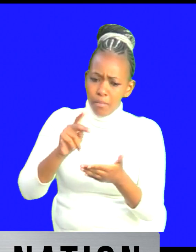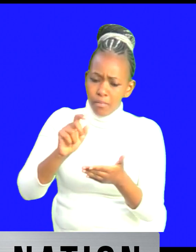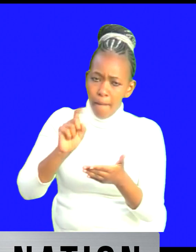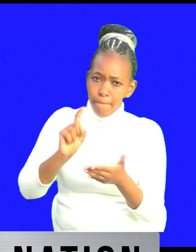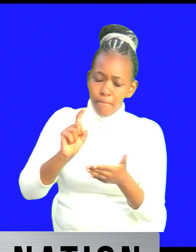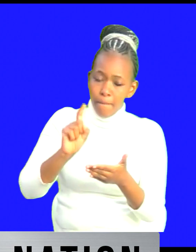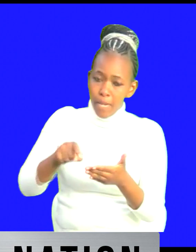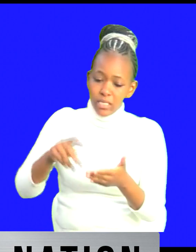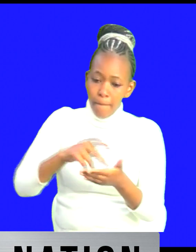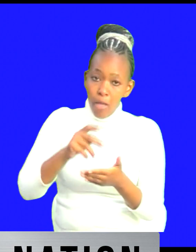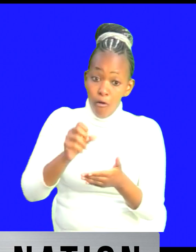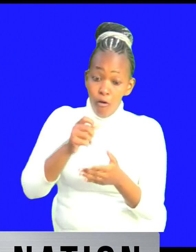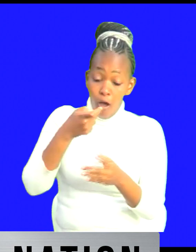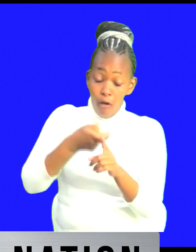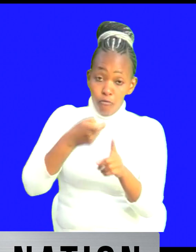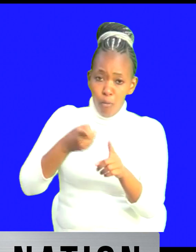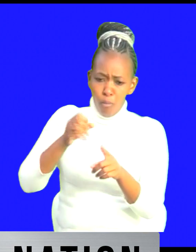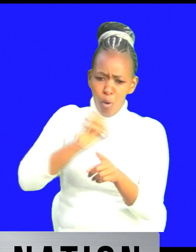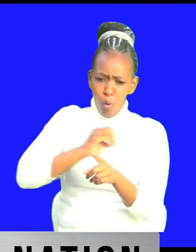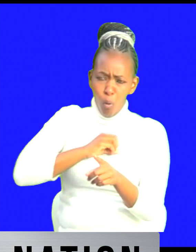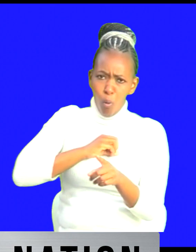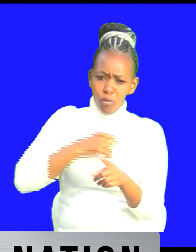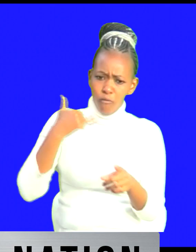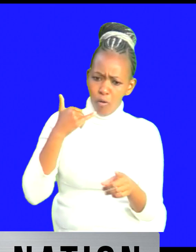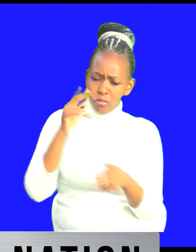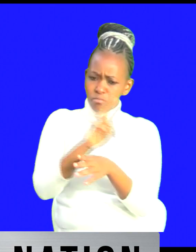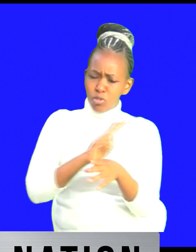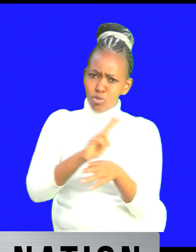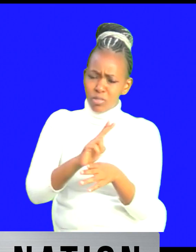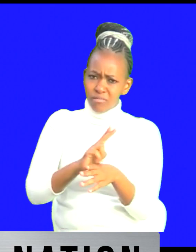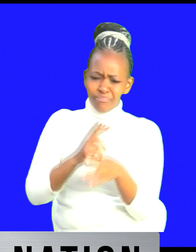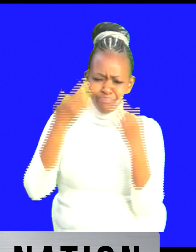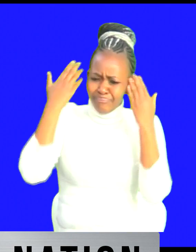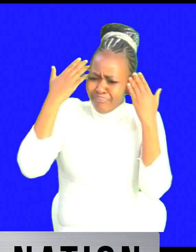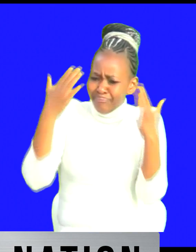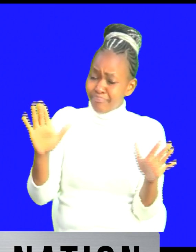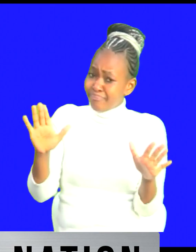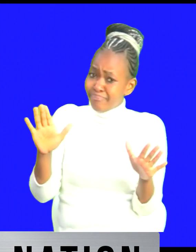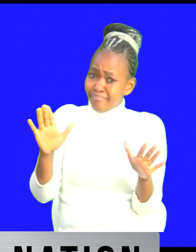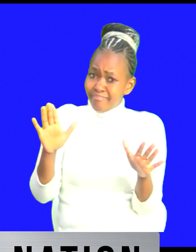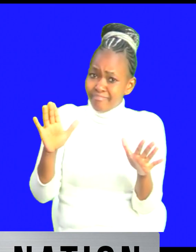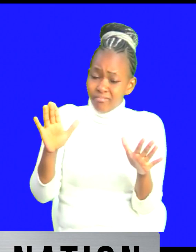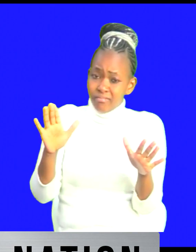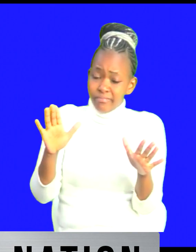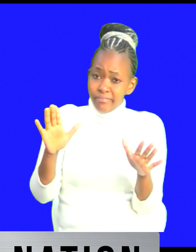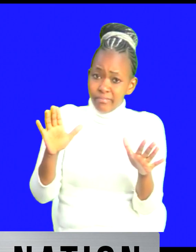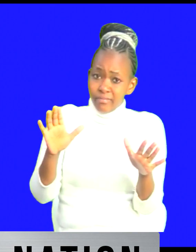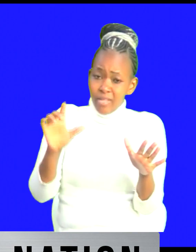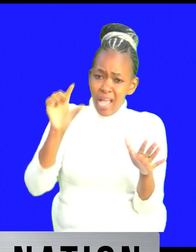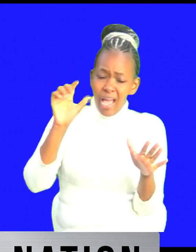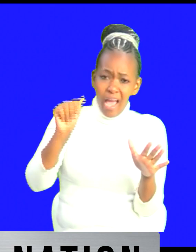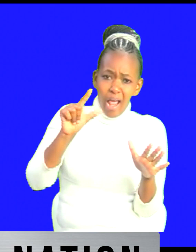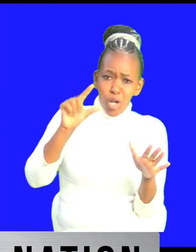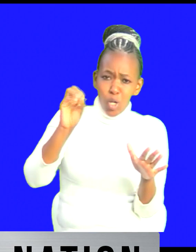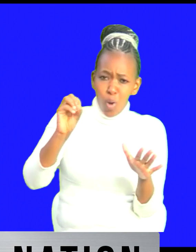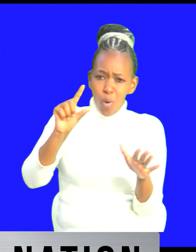from from their own funds right uh using some uh i don't know it's a log i'll go i'll log a logarithms